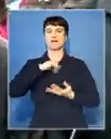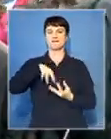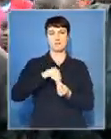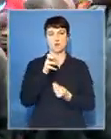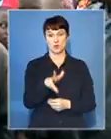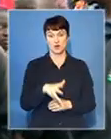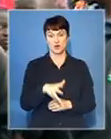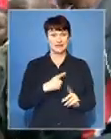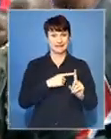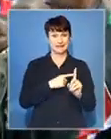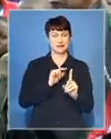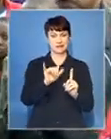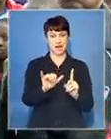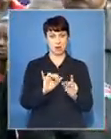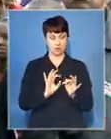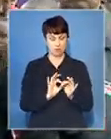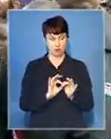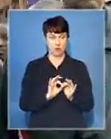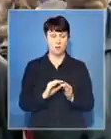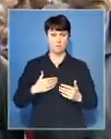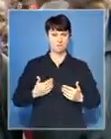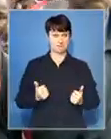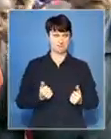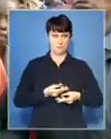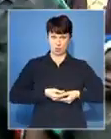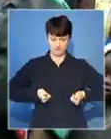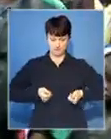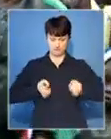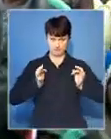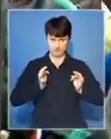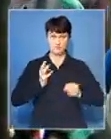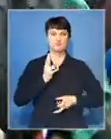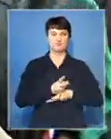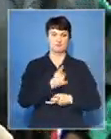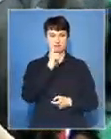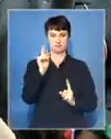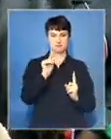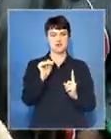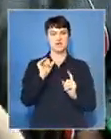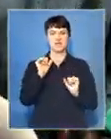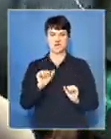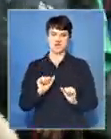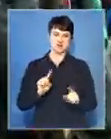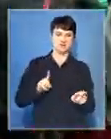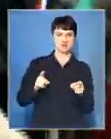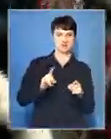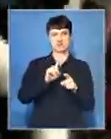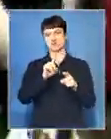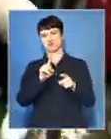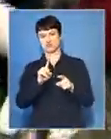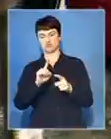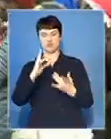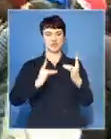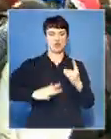will stay indoors until he is healed, ready to take on the tasks of his village like the man he now is. Sarah Kimani,